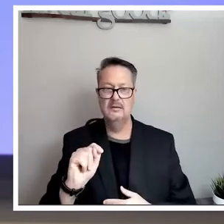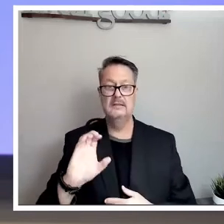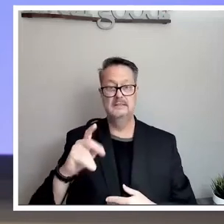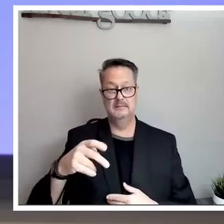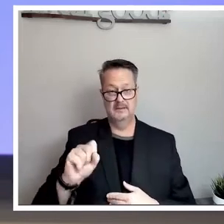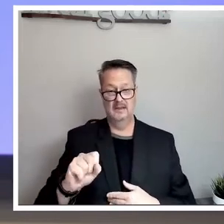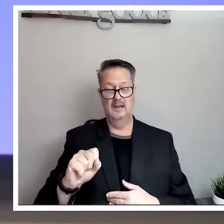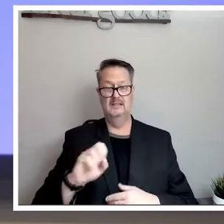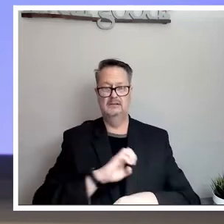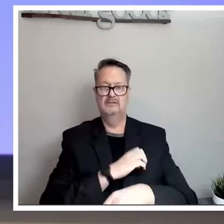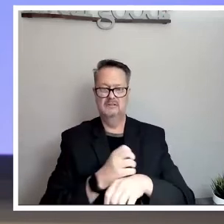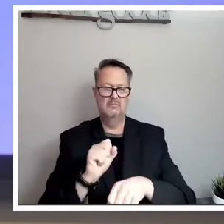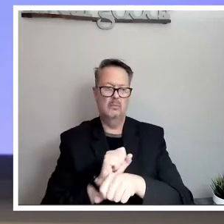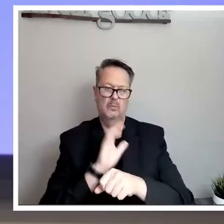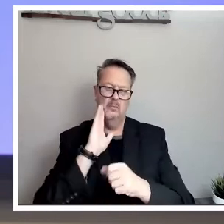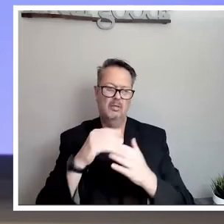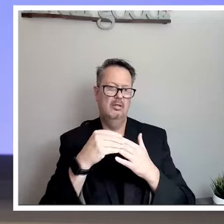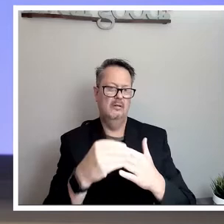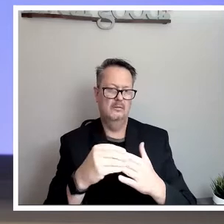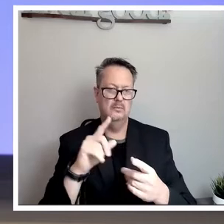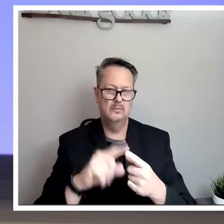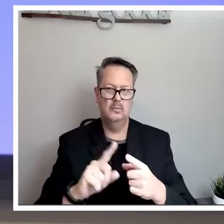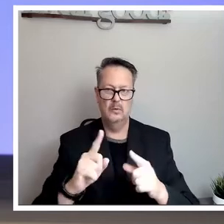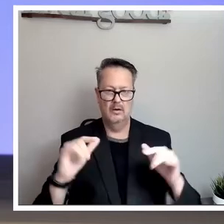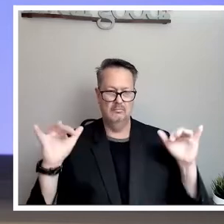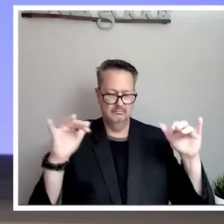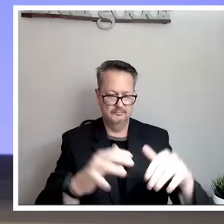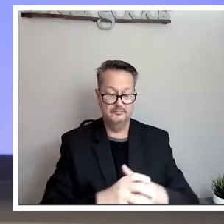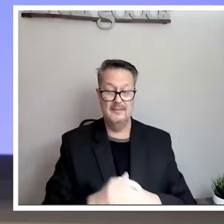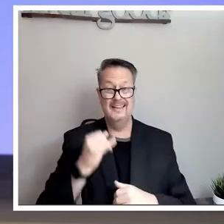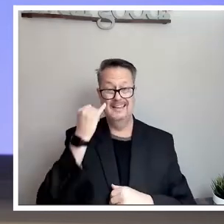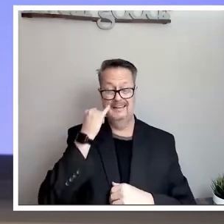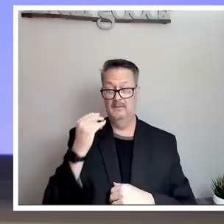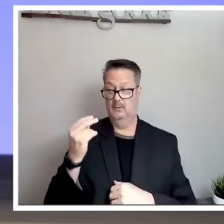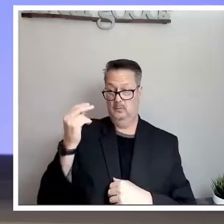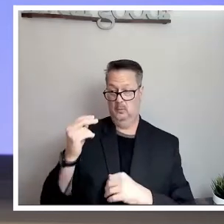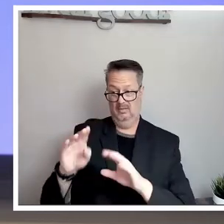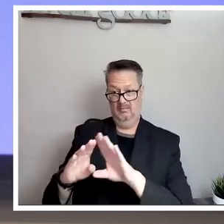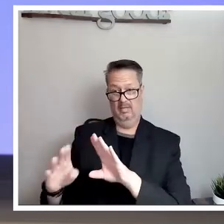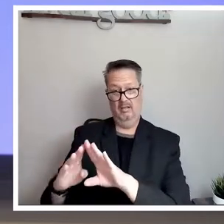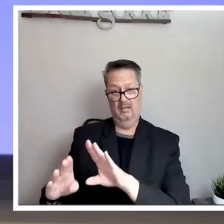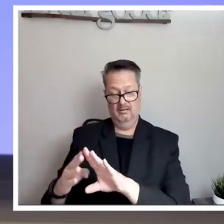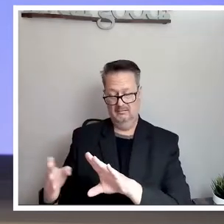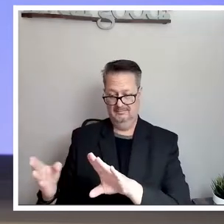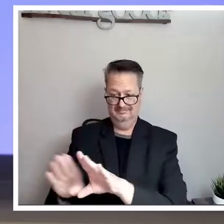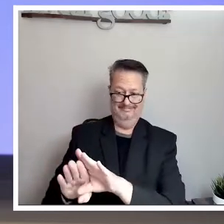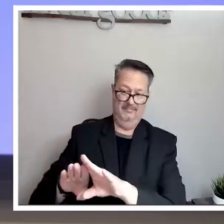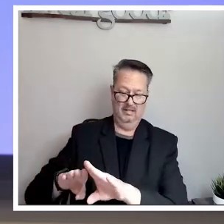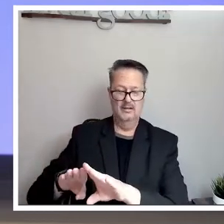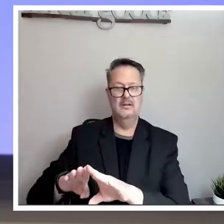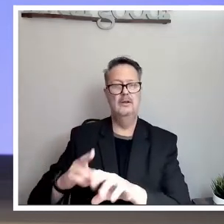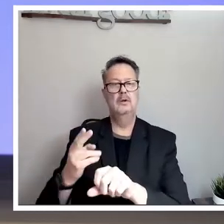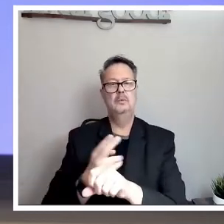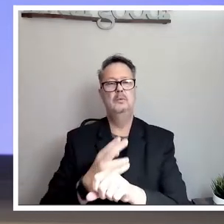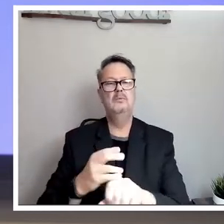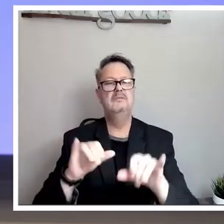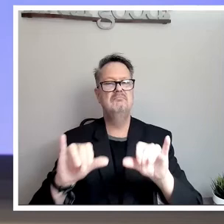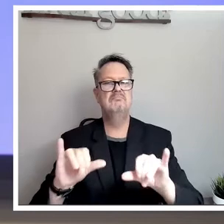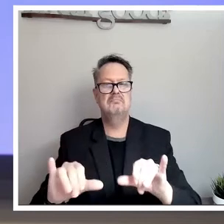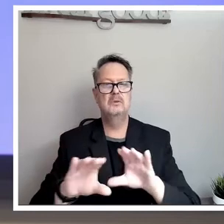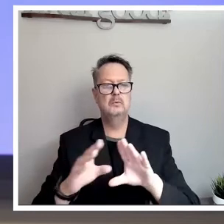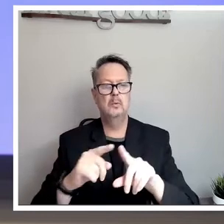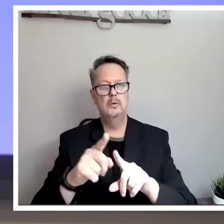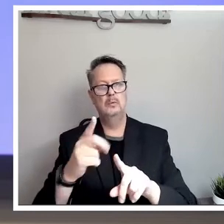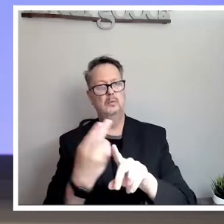assembly point. If the doors on the north side are blocked, please use the door that you used to enter the